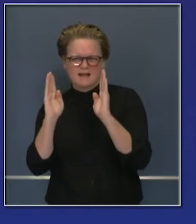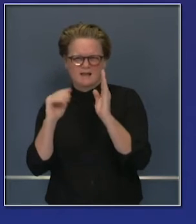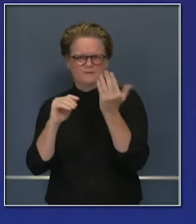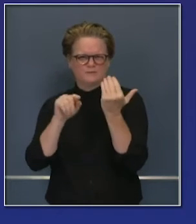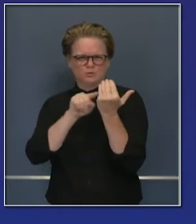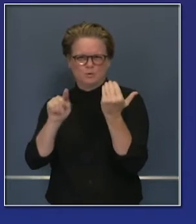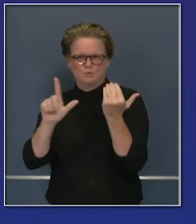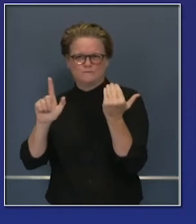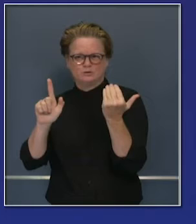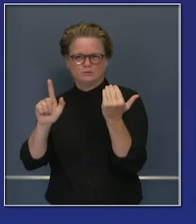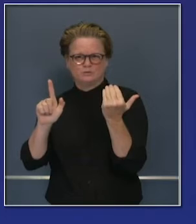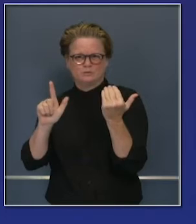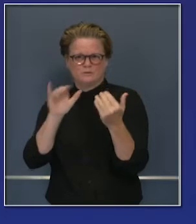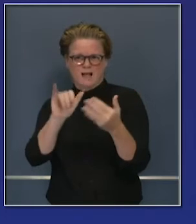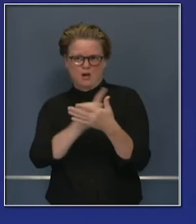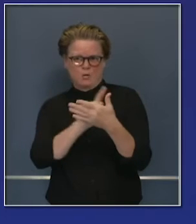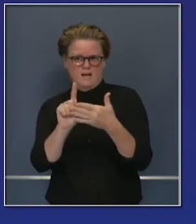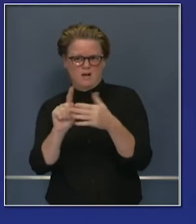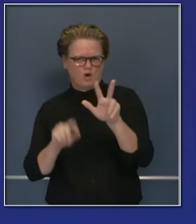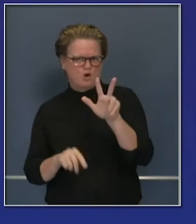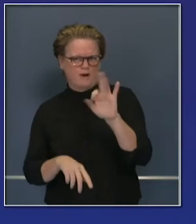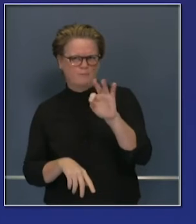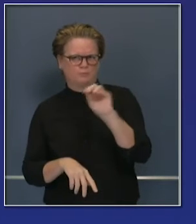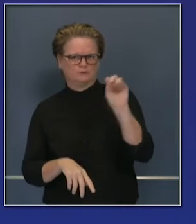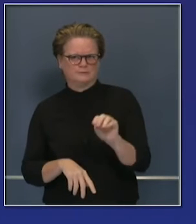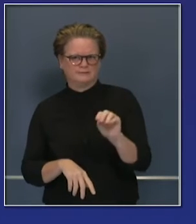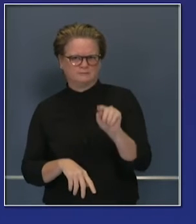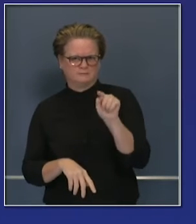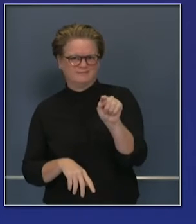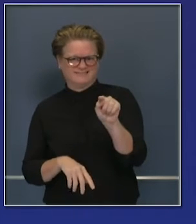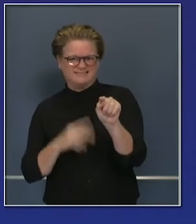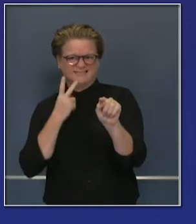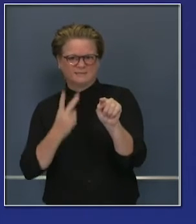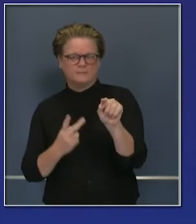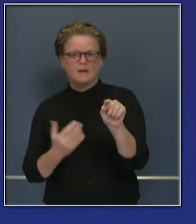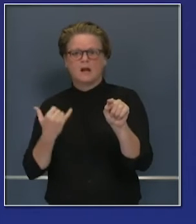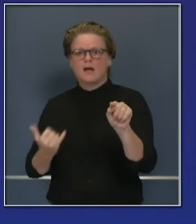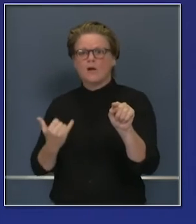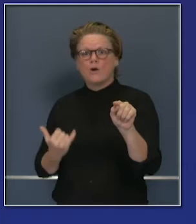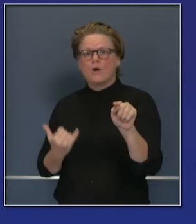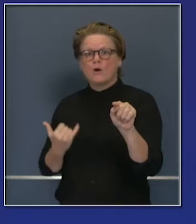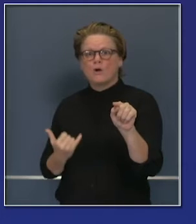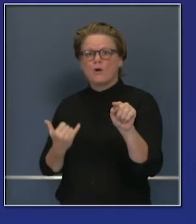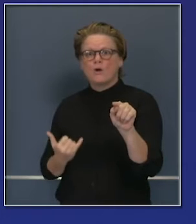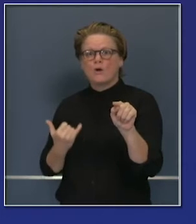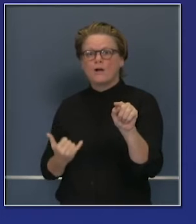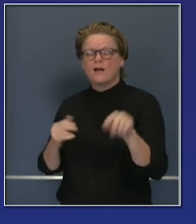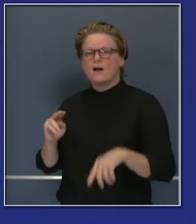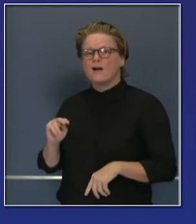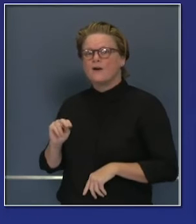increase of 39.2% of new cases. Compare that to the week, the first week in